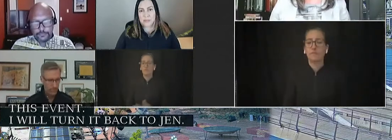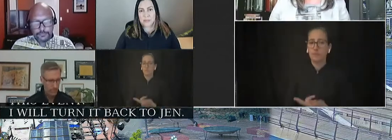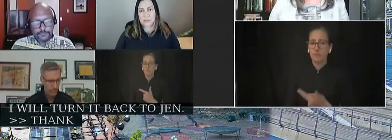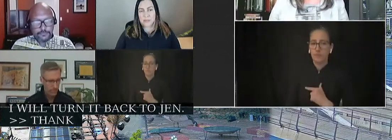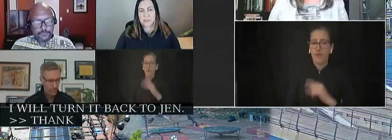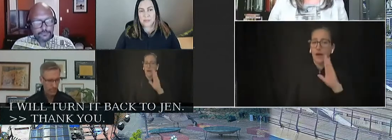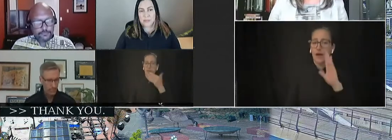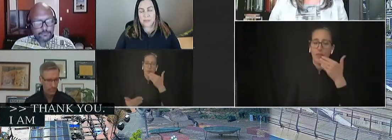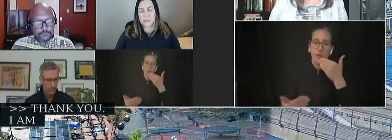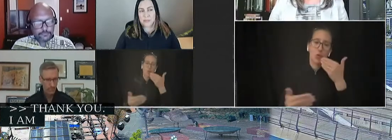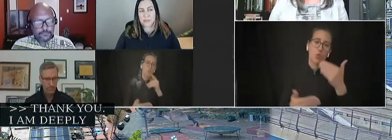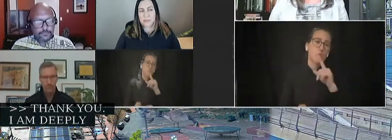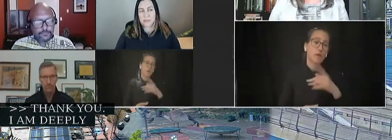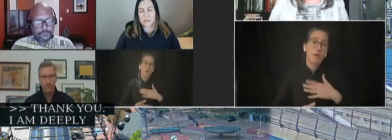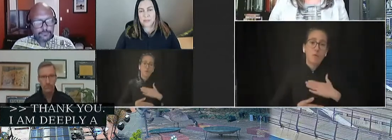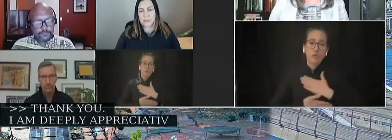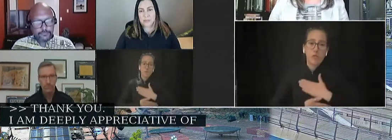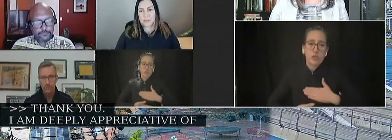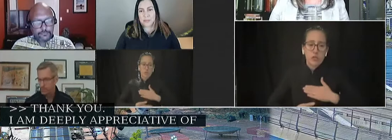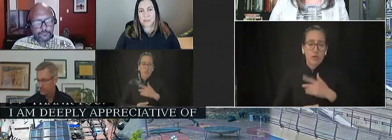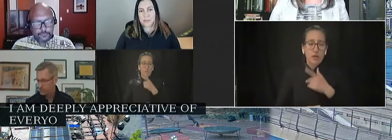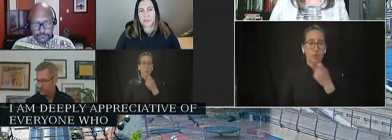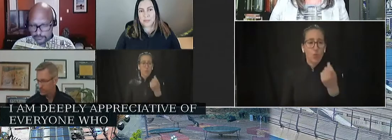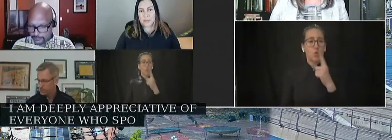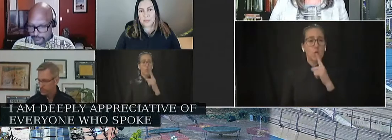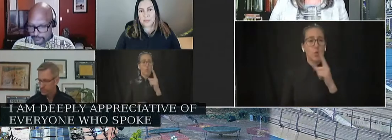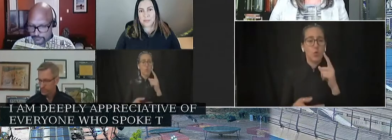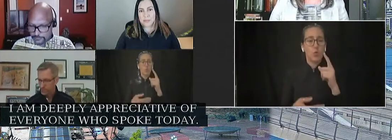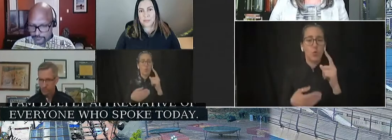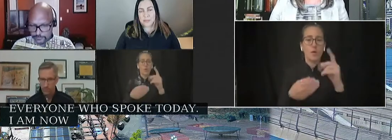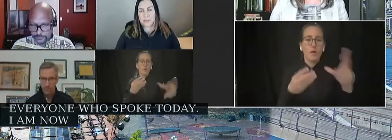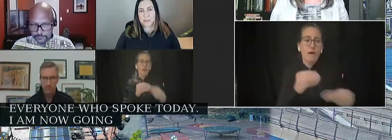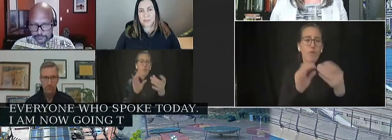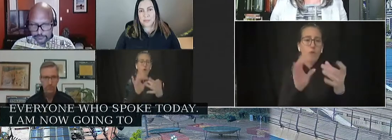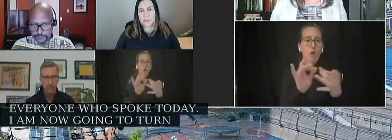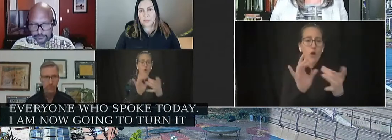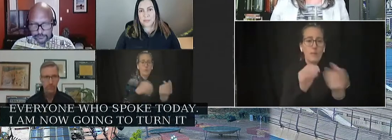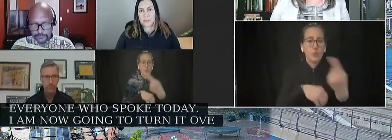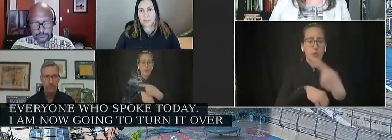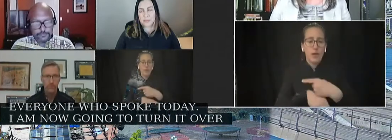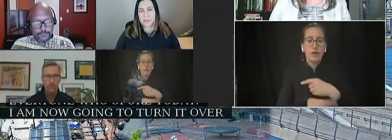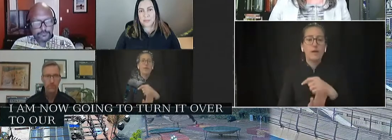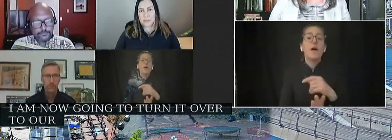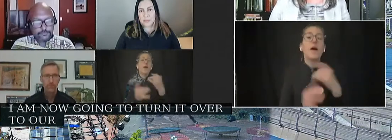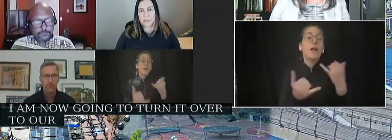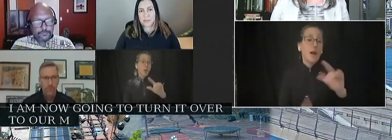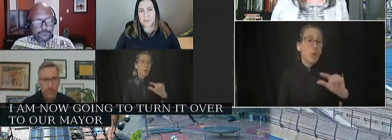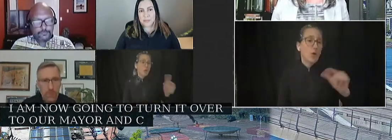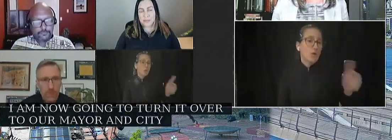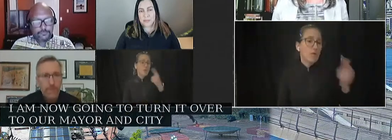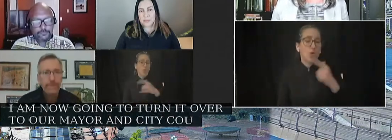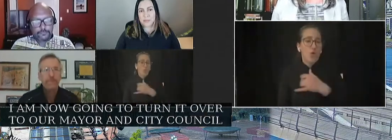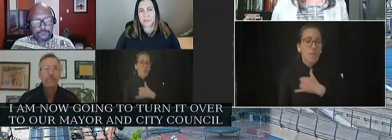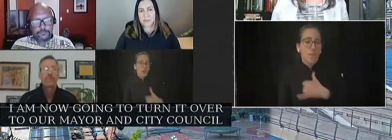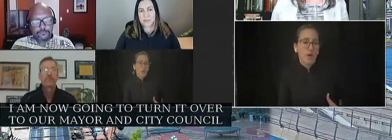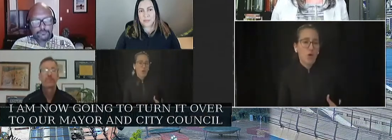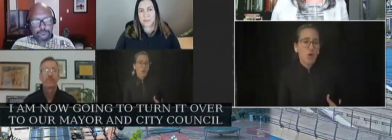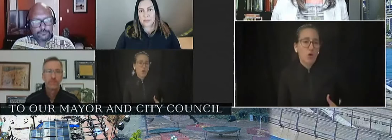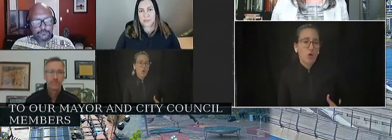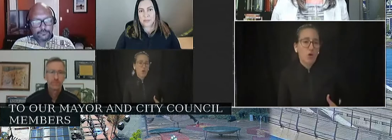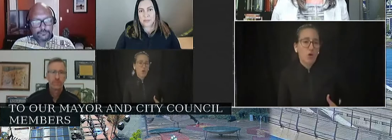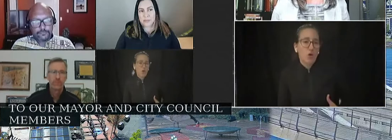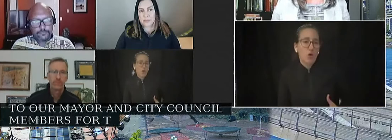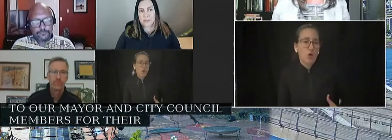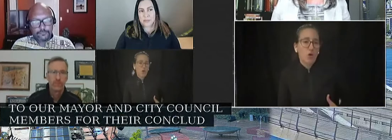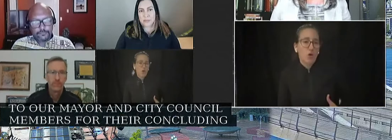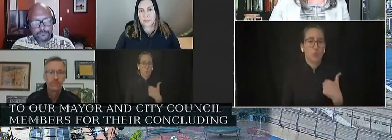appreciative of everyone who spoke to me. I am now going to turn it over to our mayor and city council members for their concluding remarks. And we